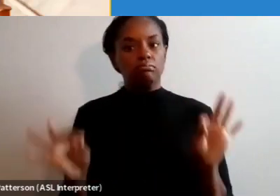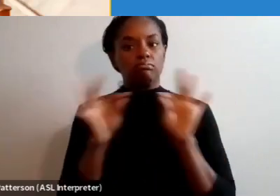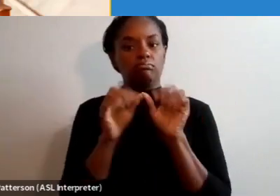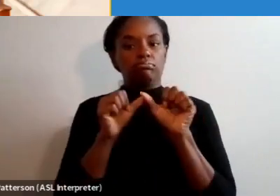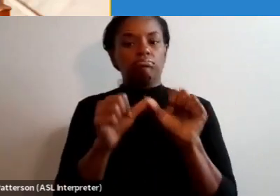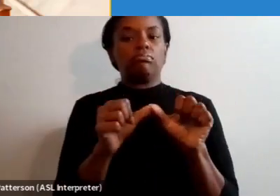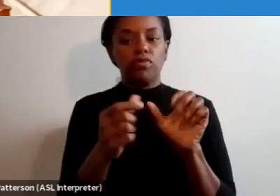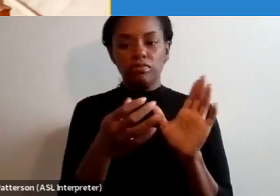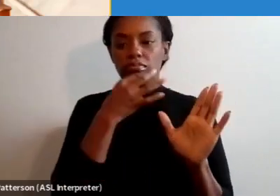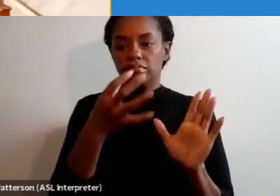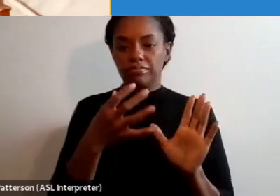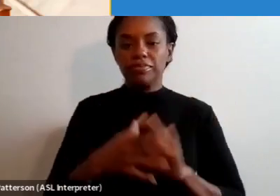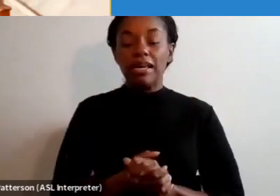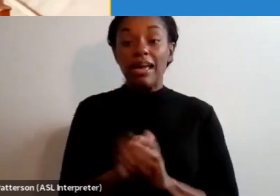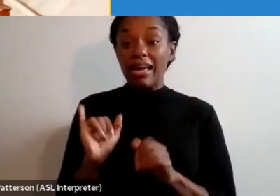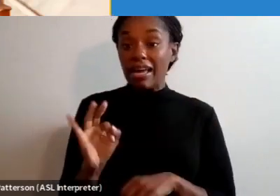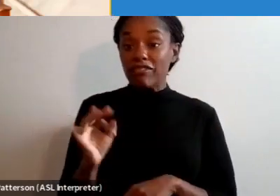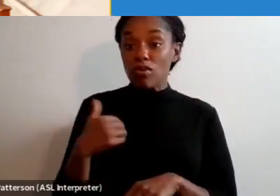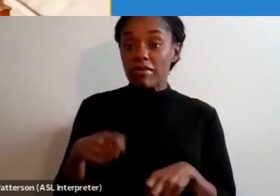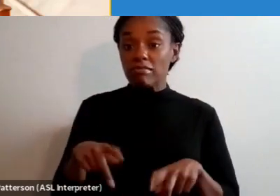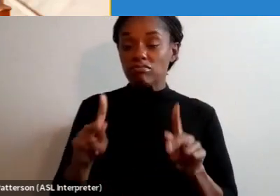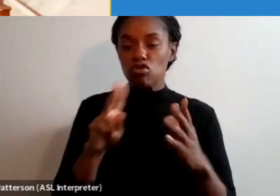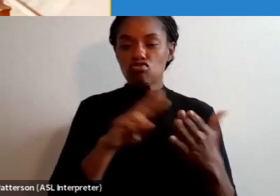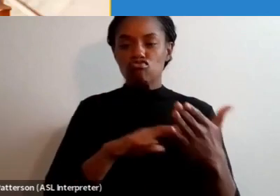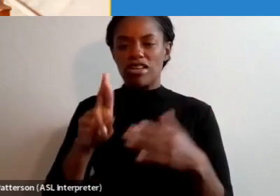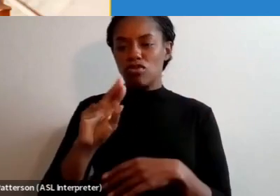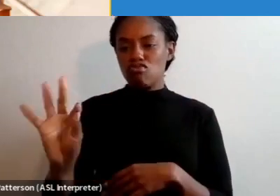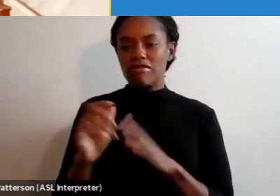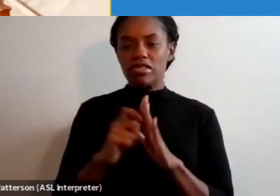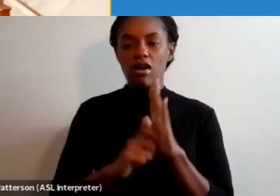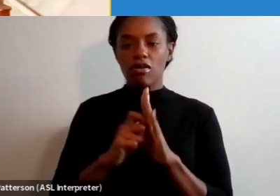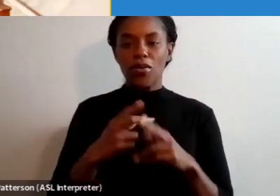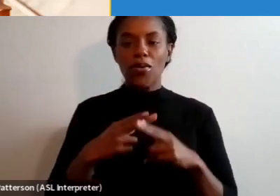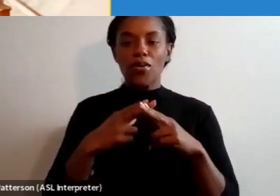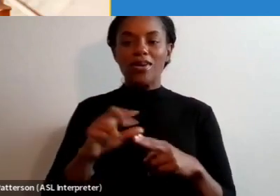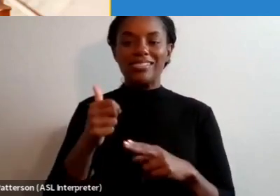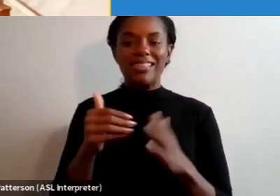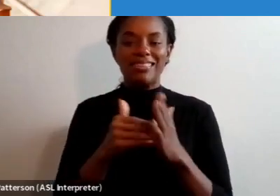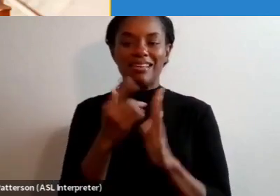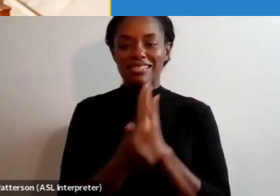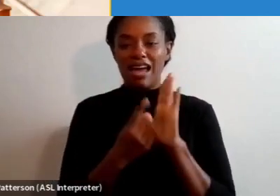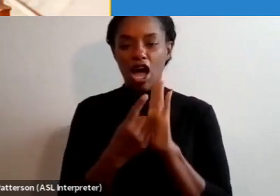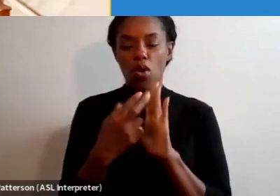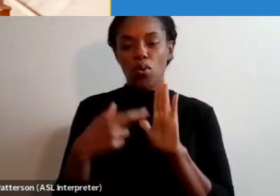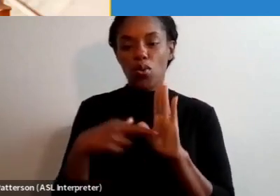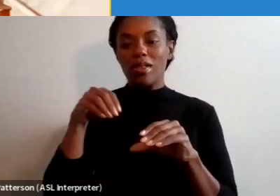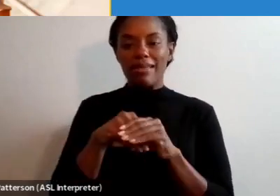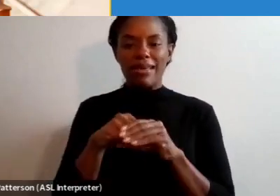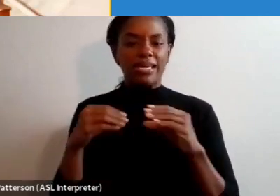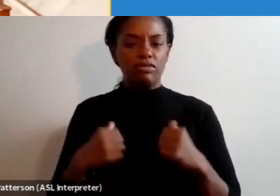have an opportunity, read the reference article here. It's called The 10,000 Hour Rule in Residency Training.